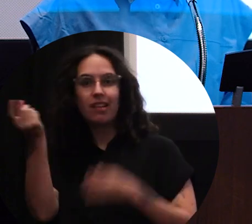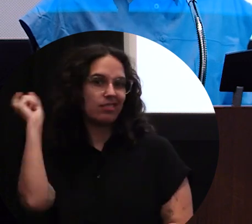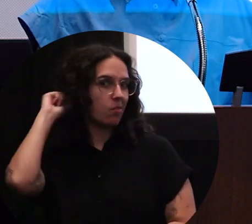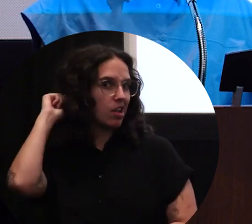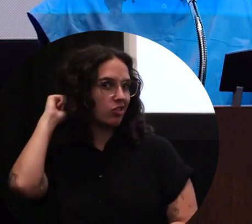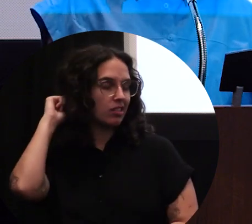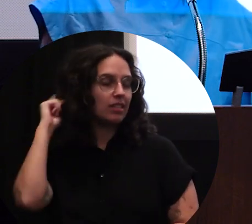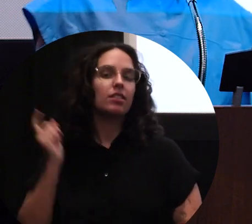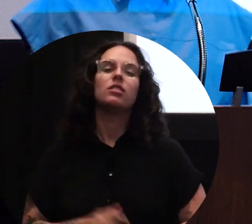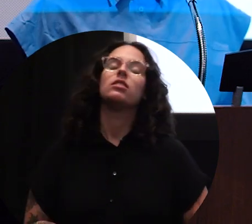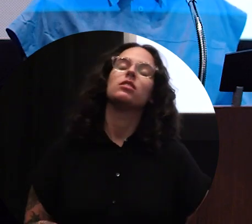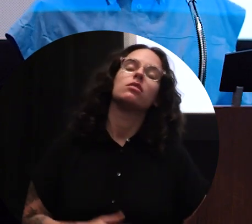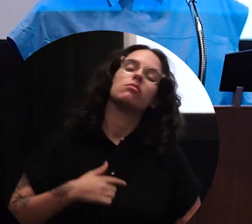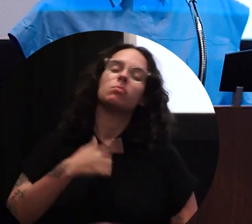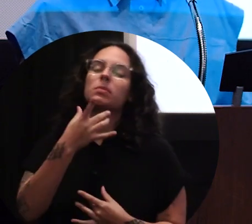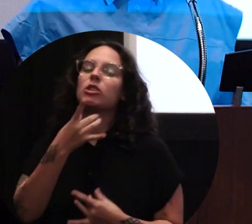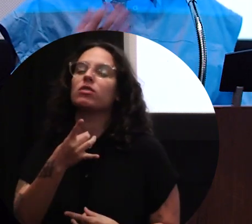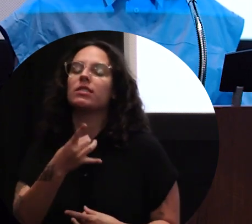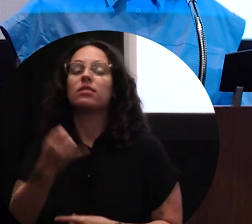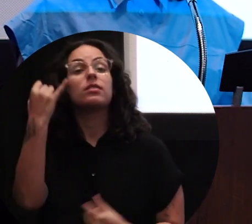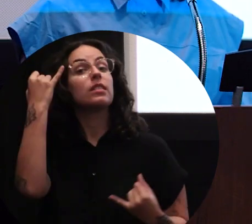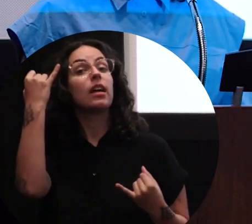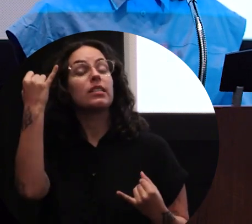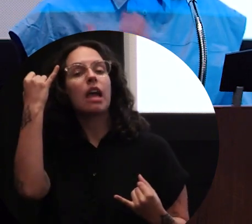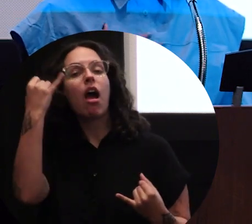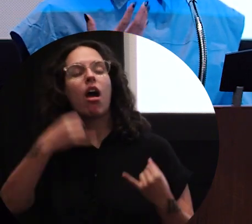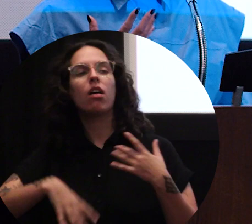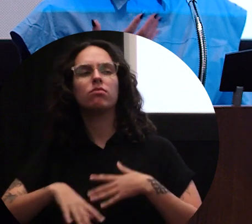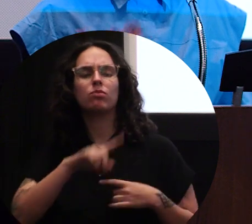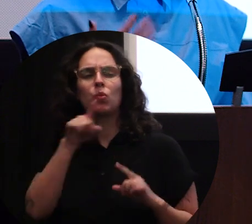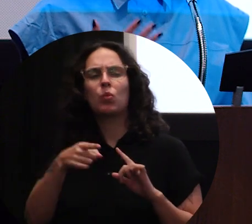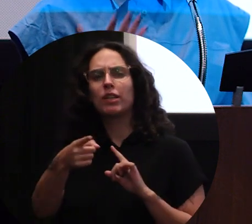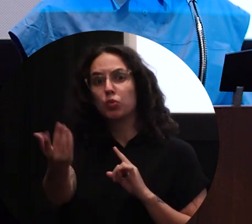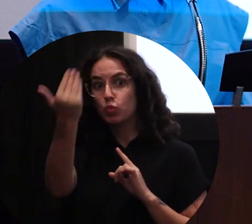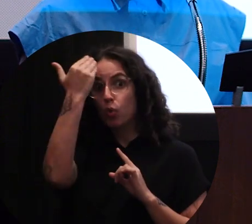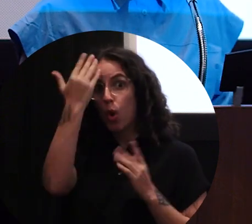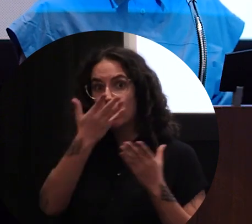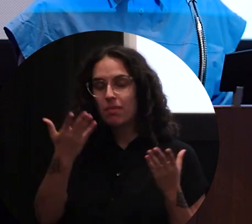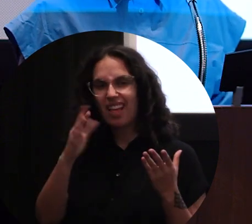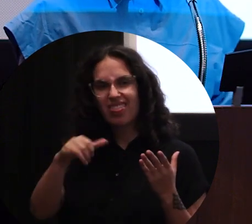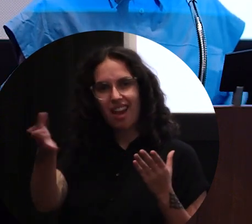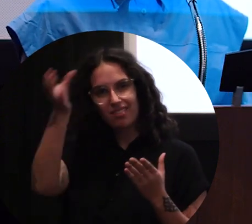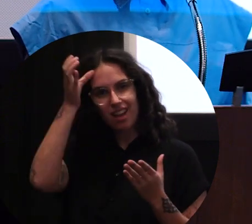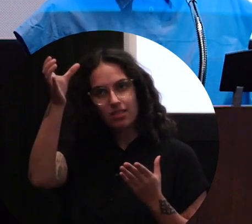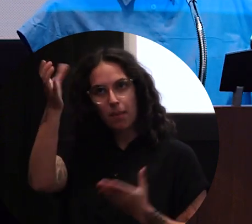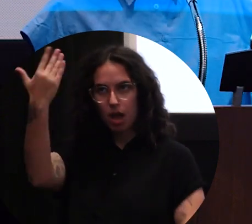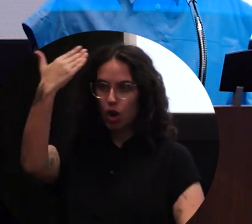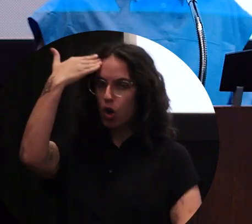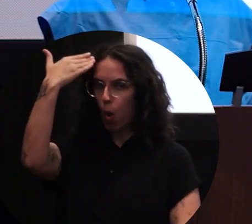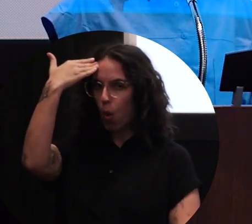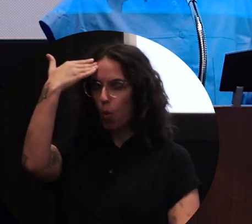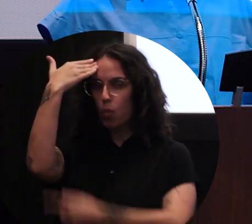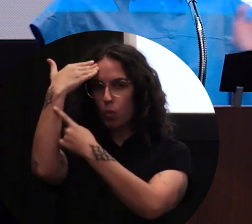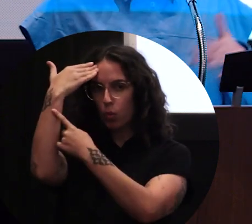And I'm very interested in this idea of also like, when do you know something? The idea of knowing? And the